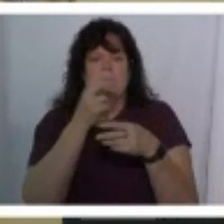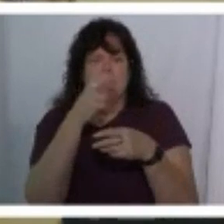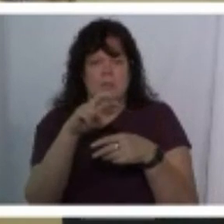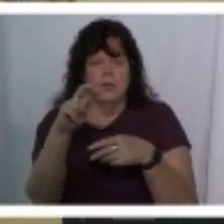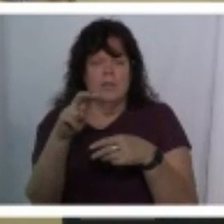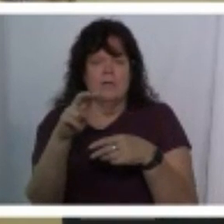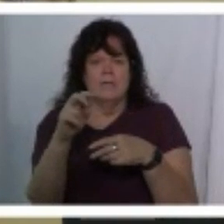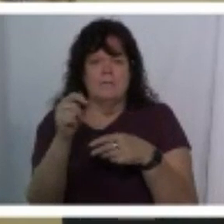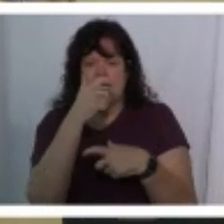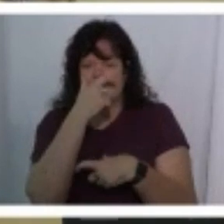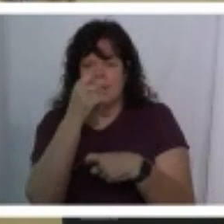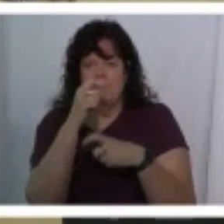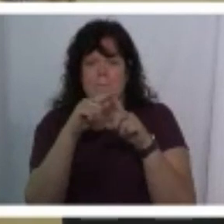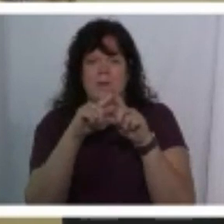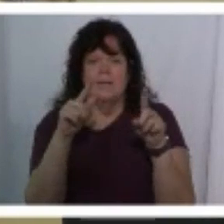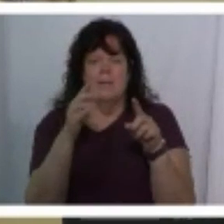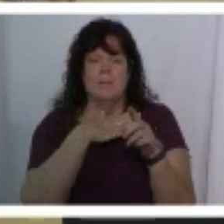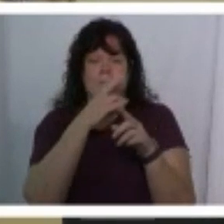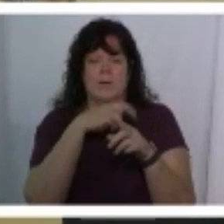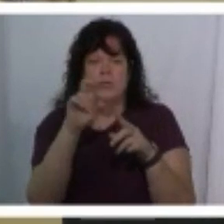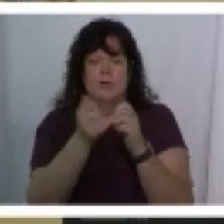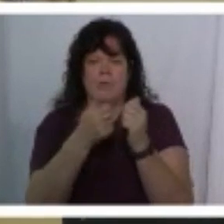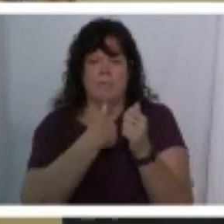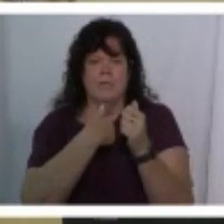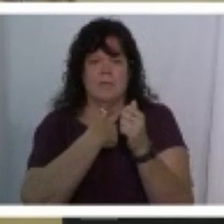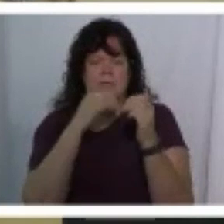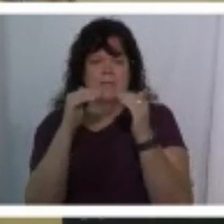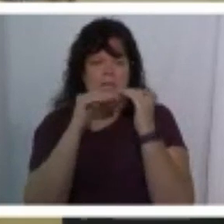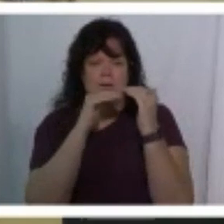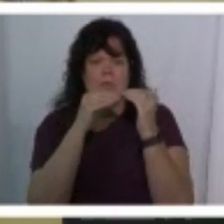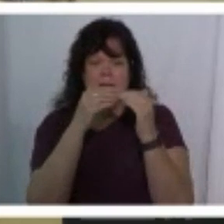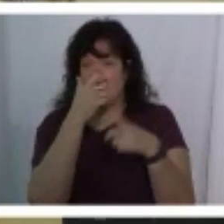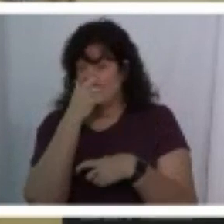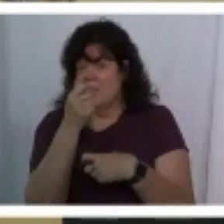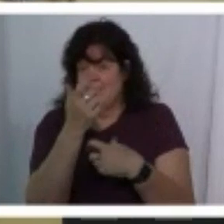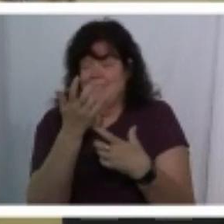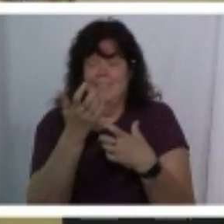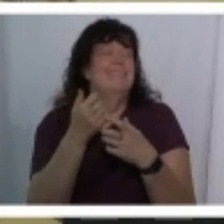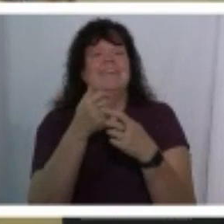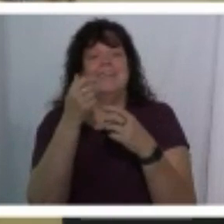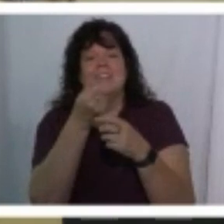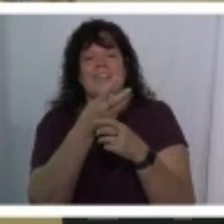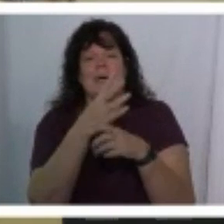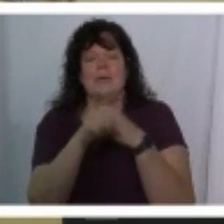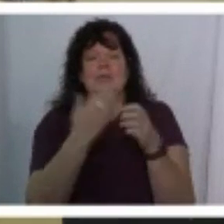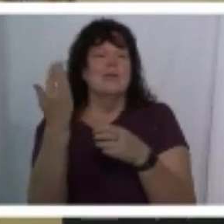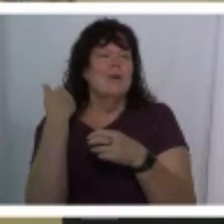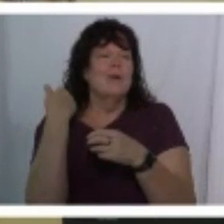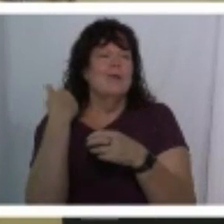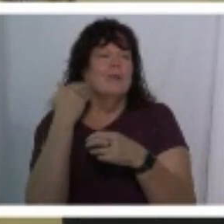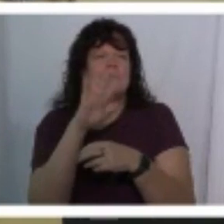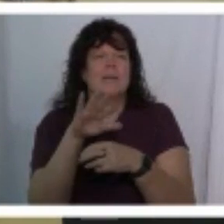has been a little interesting but my journey with myself has been equally as interesting so a couple years ago actually